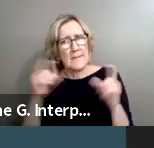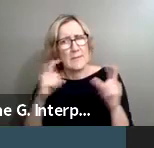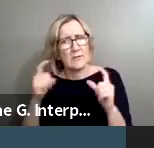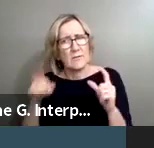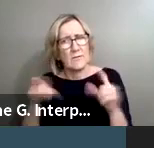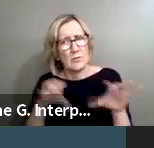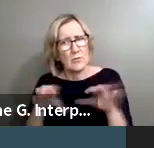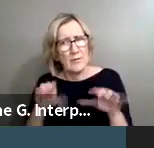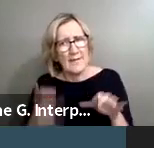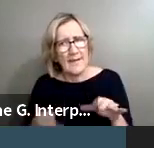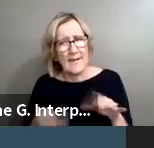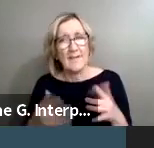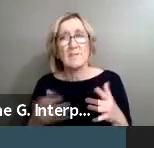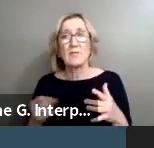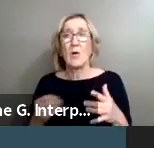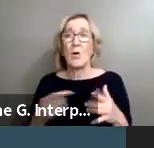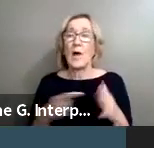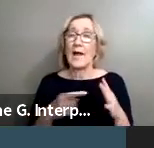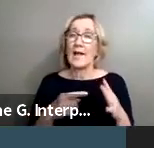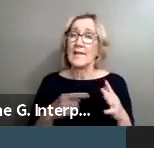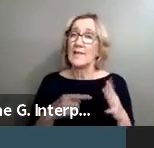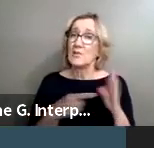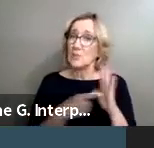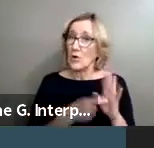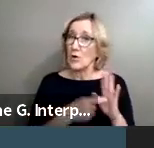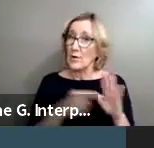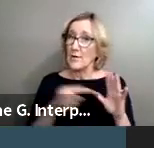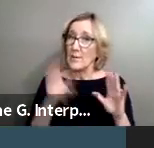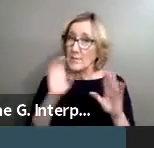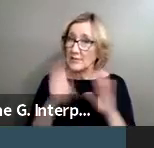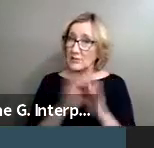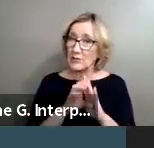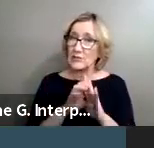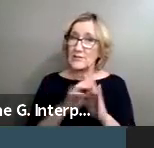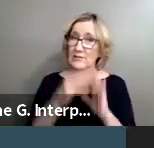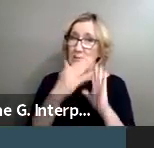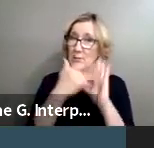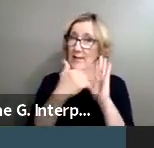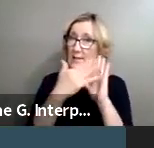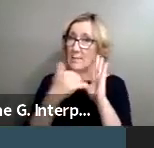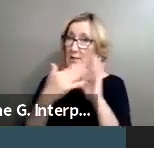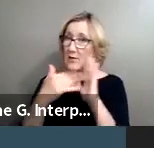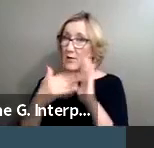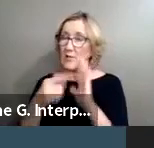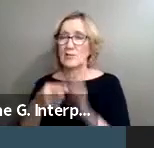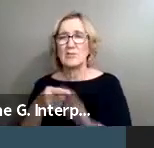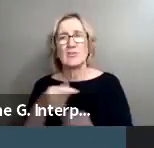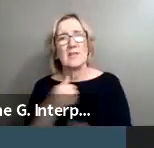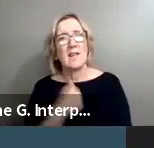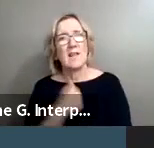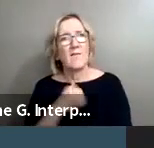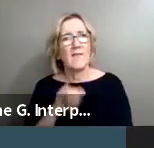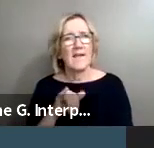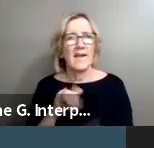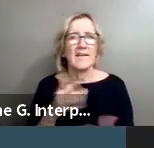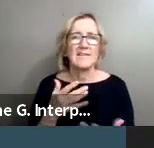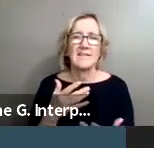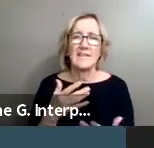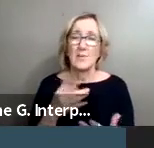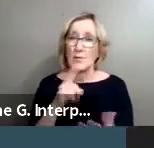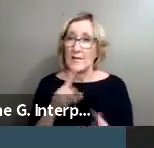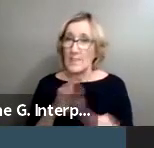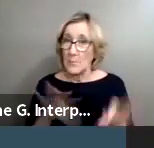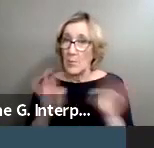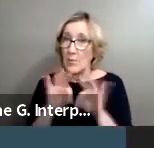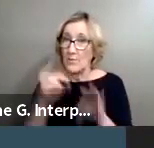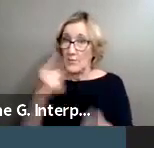send her the photos that I took of her putting that mural up, and she just absolutely loved them. So, not only were they important to